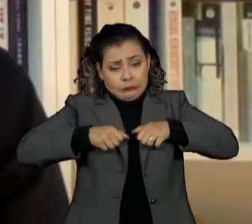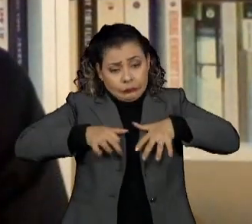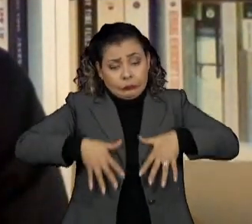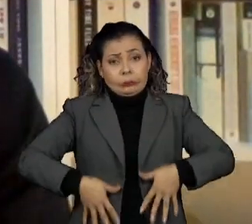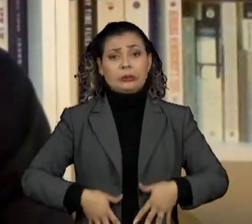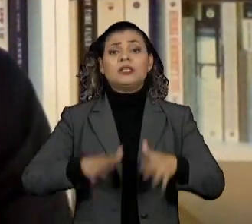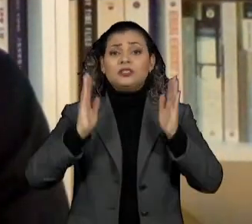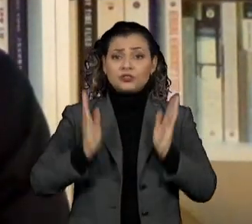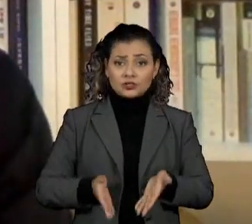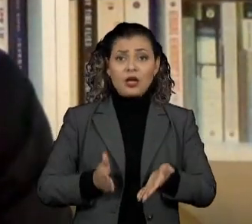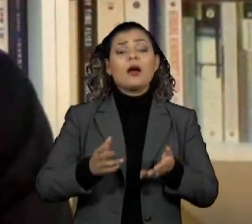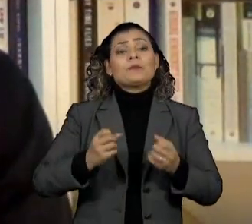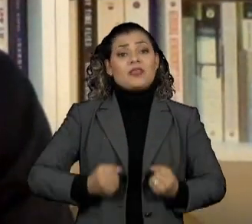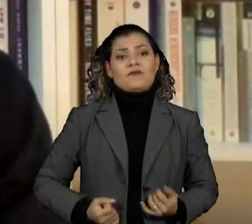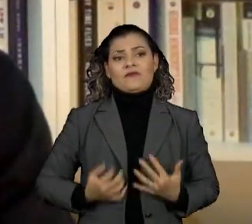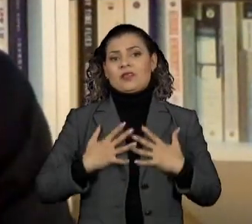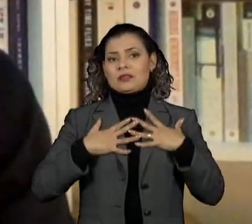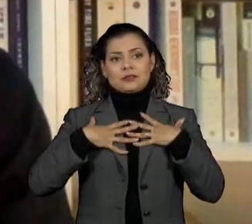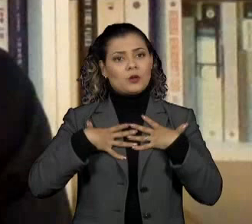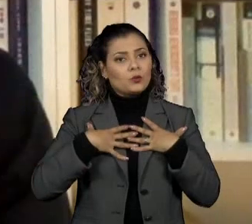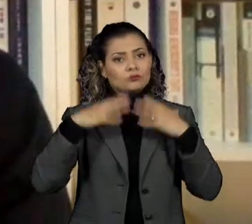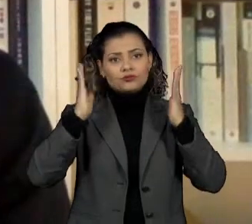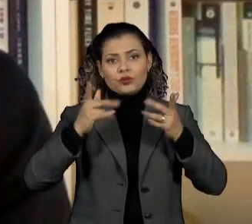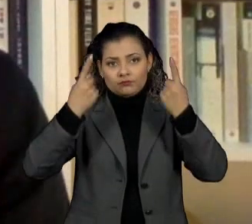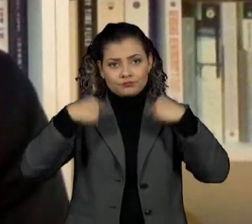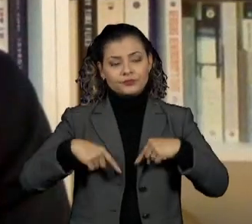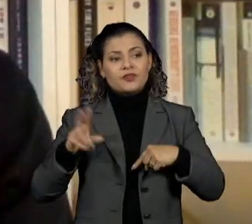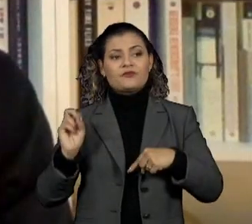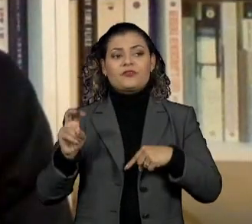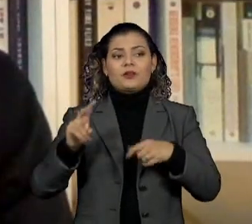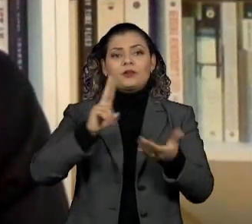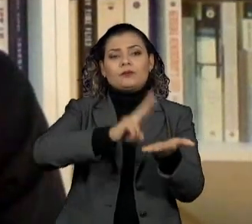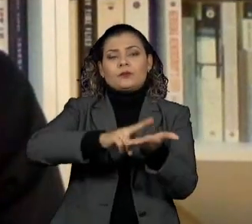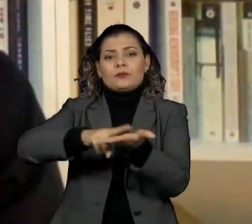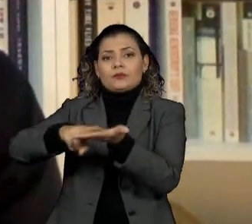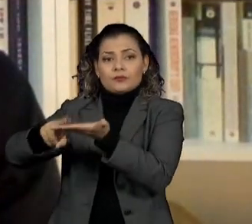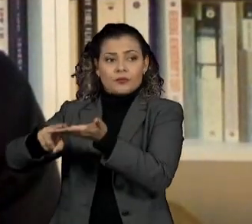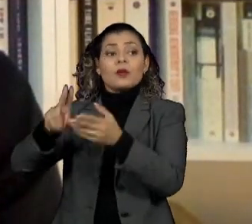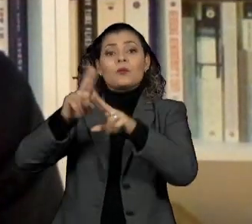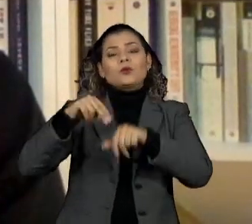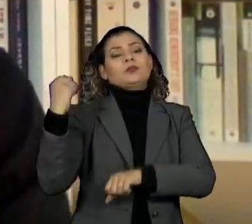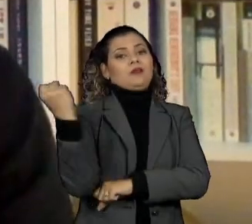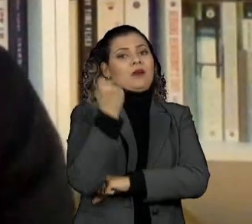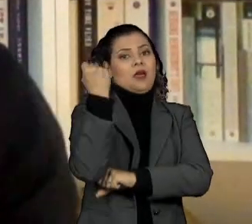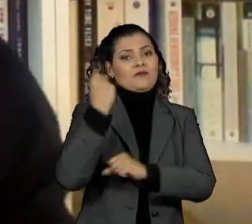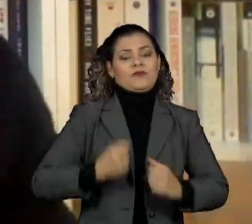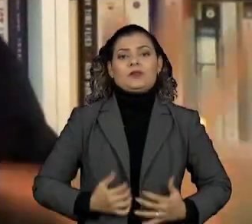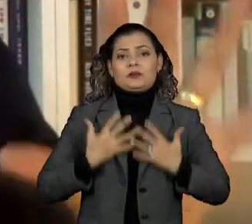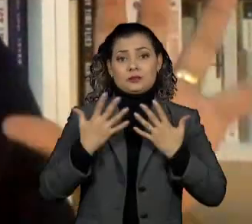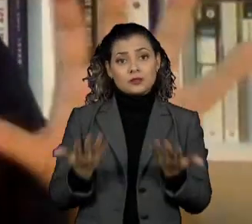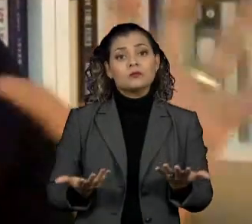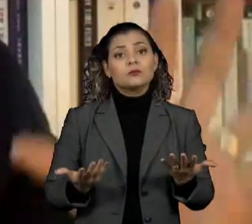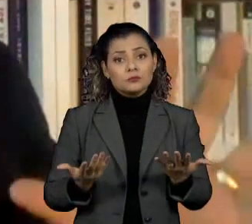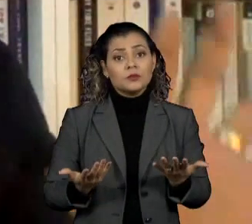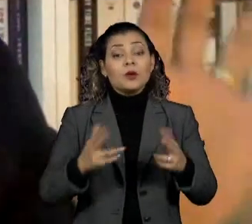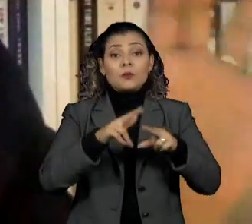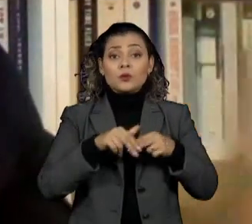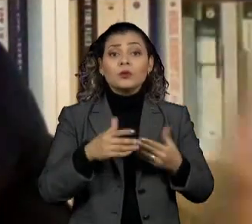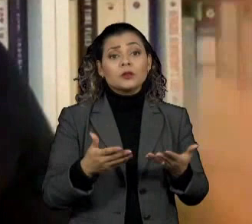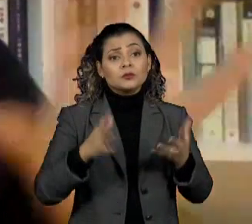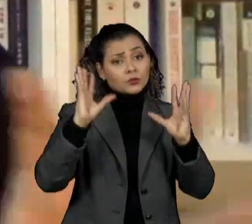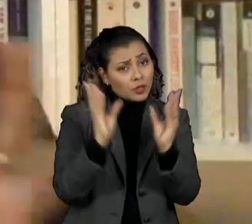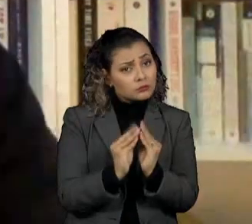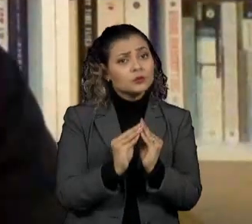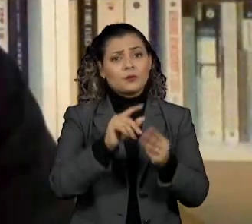the viral infection in some patients. And that is the severest form of the infection. So to summarize,